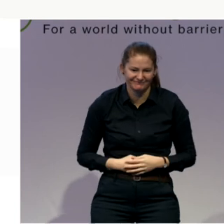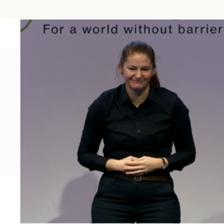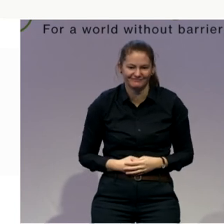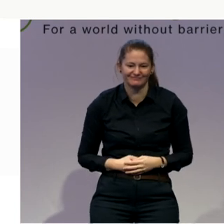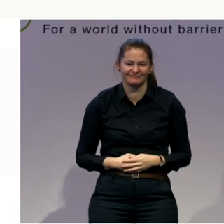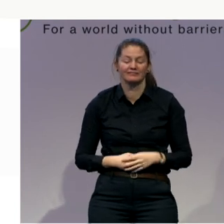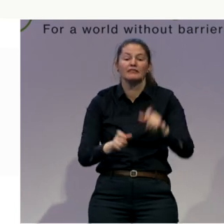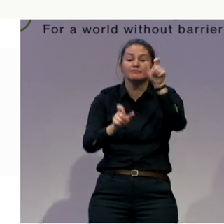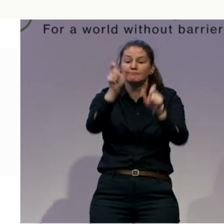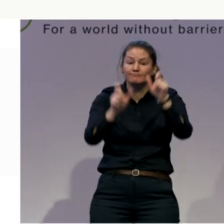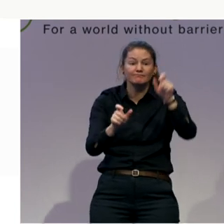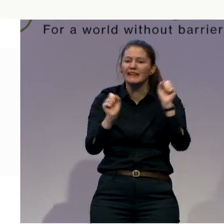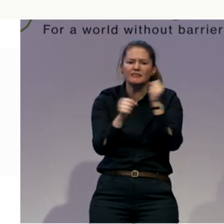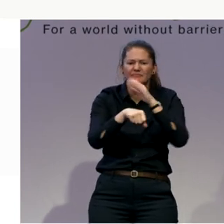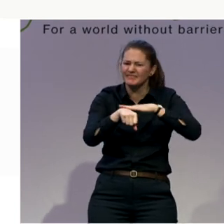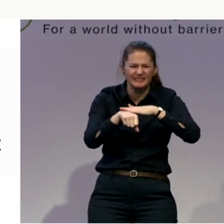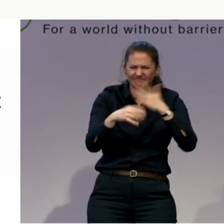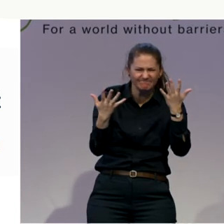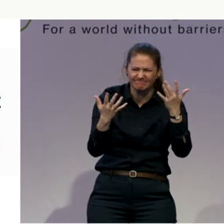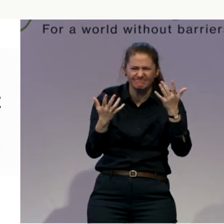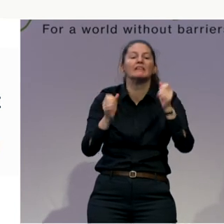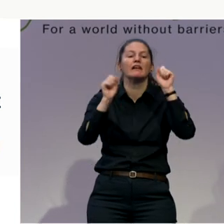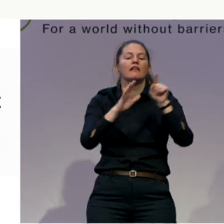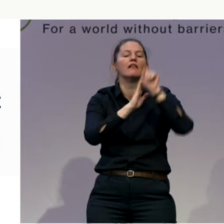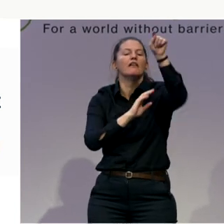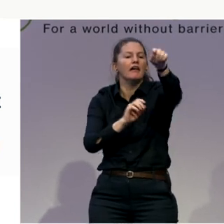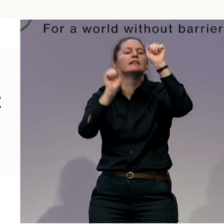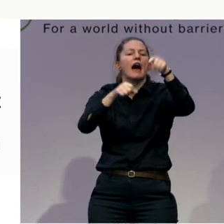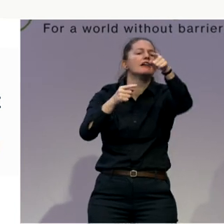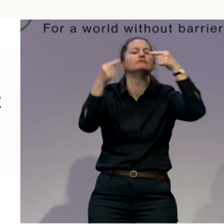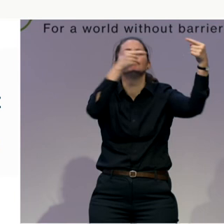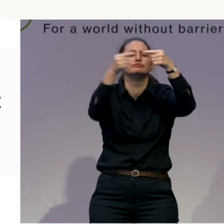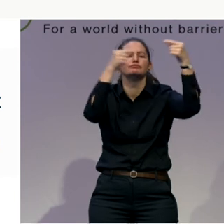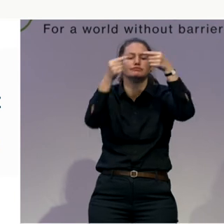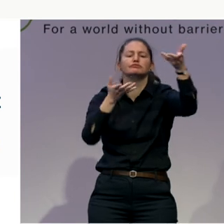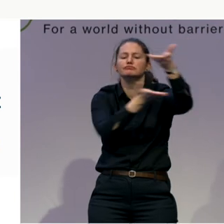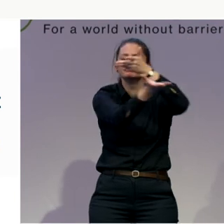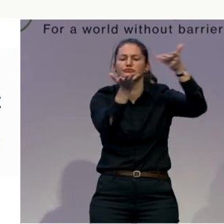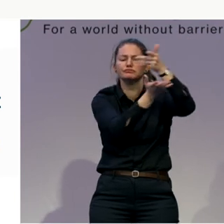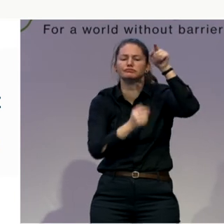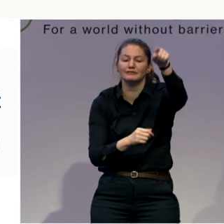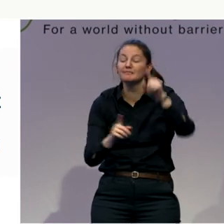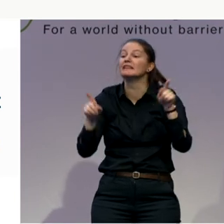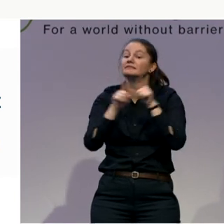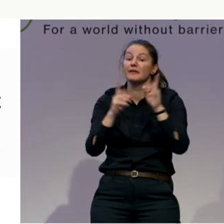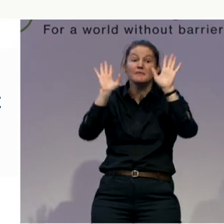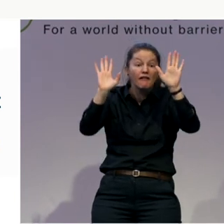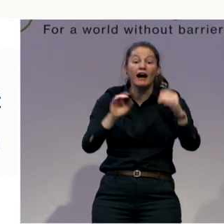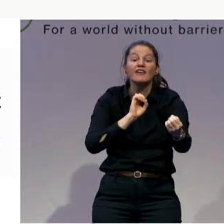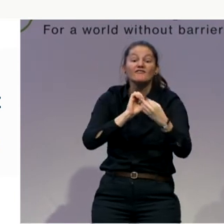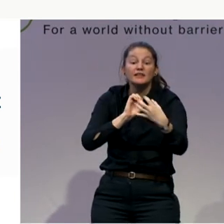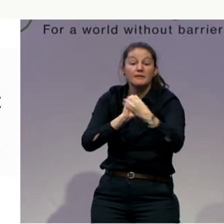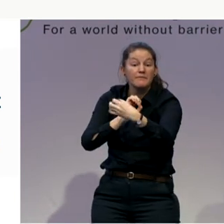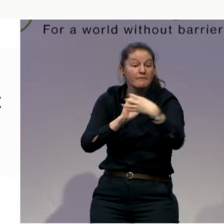Now, lastly, feedback. One of the things that's been really important to us the whole, every single year, we invite you to give us feedback.